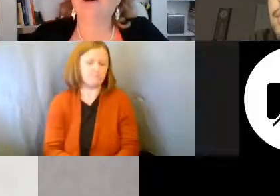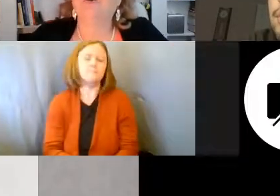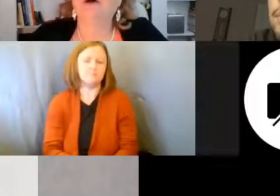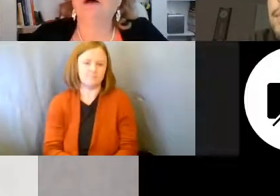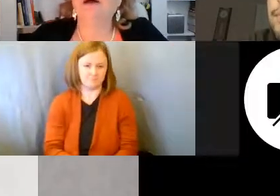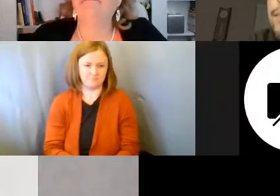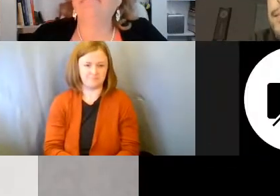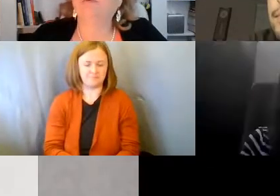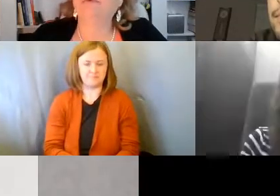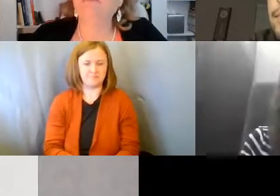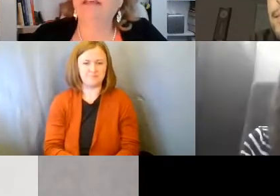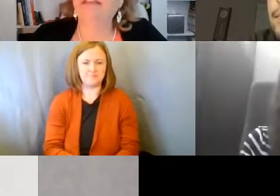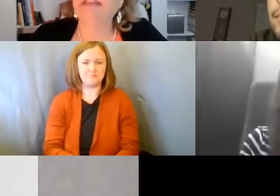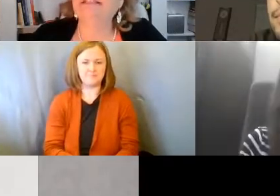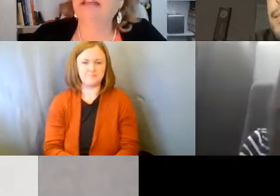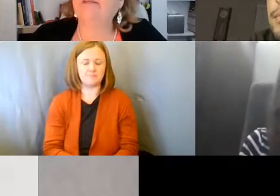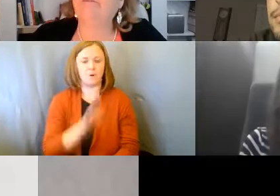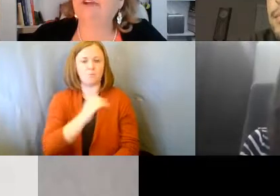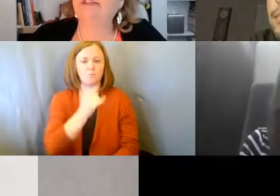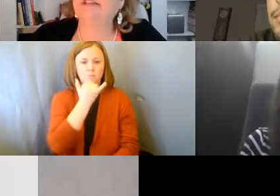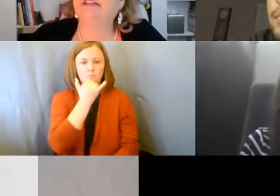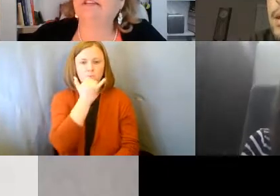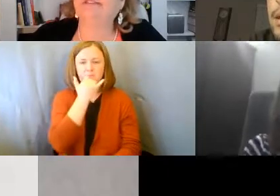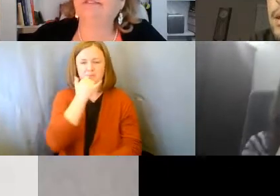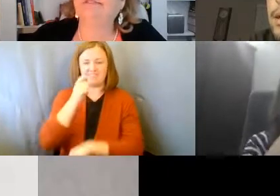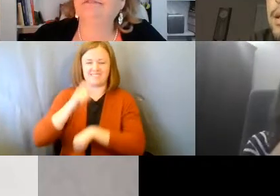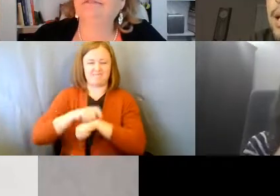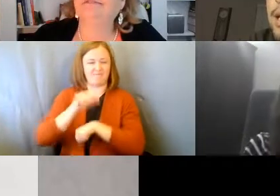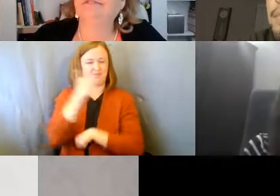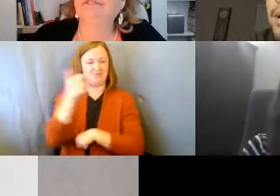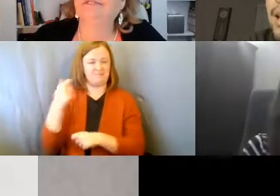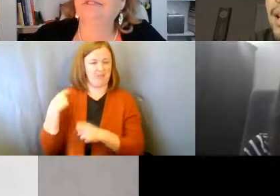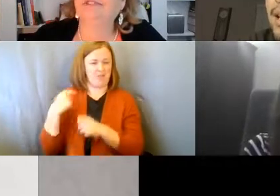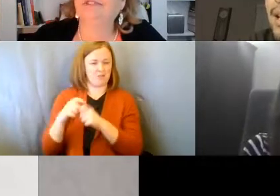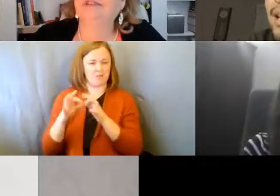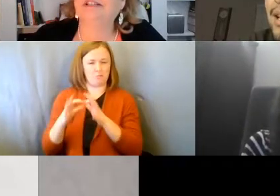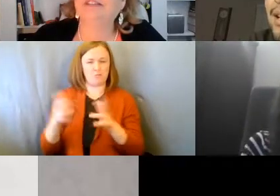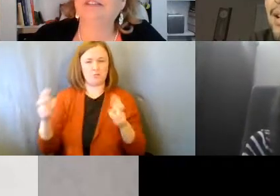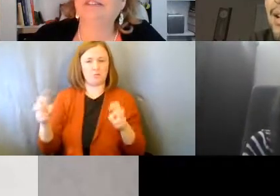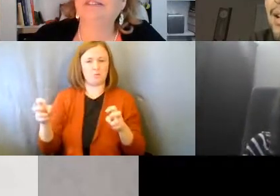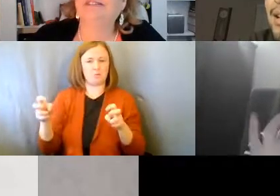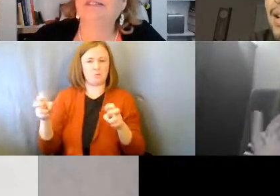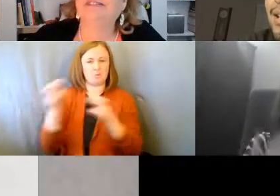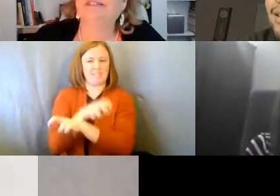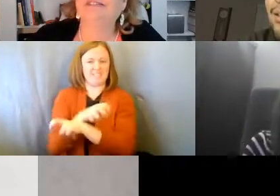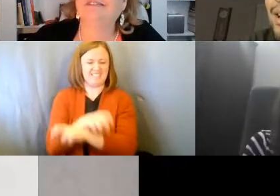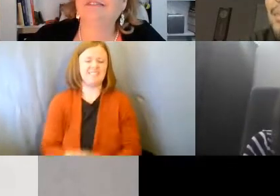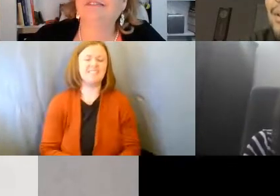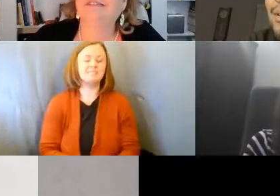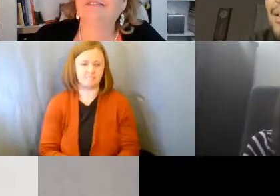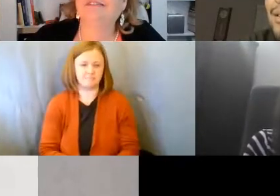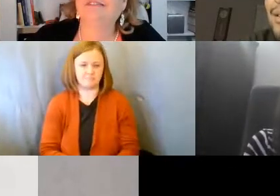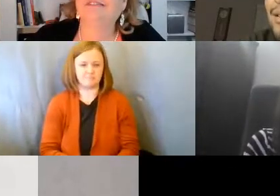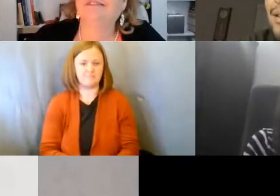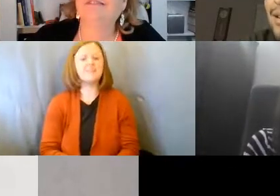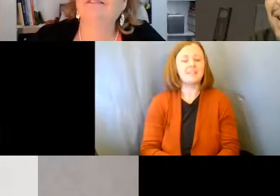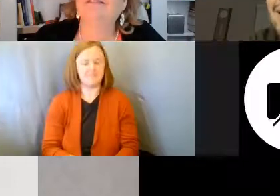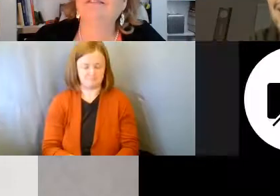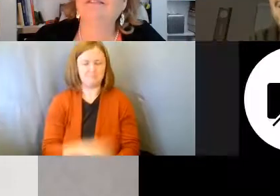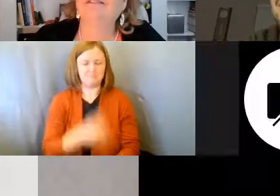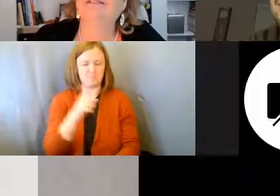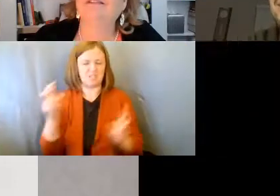So, um, whoops, I think it's time for us to switch. Yeah, we'll, do a switch.